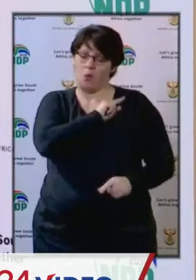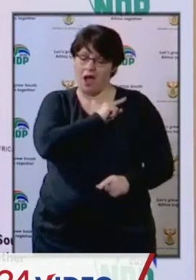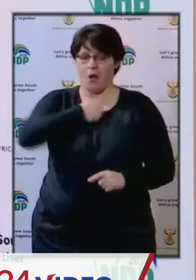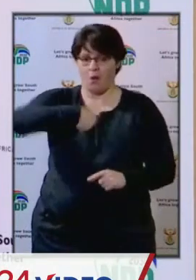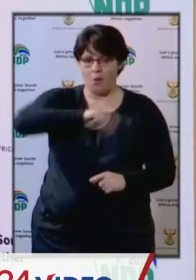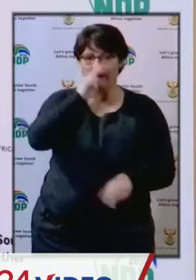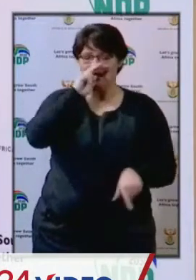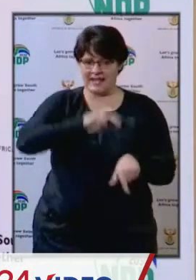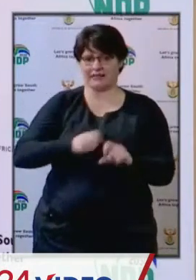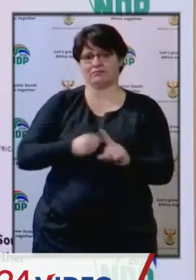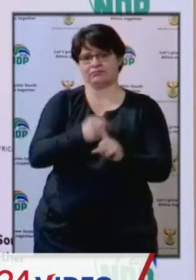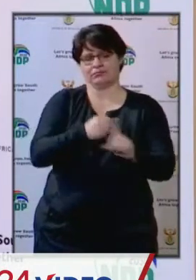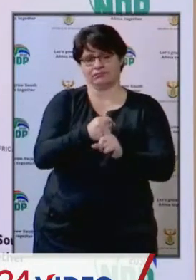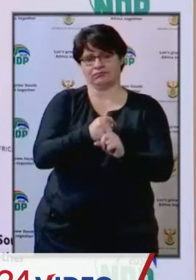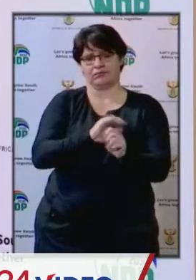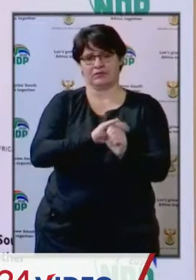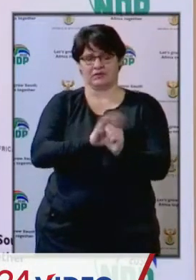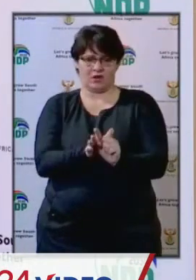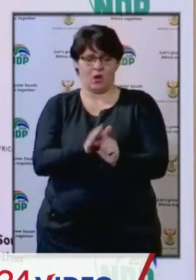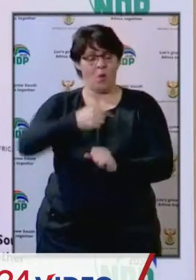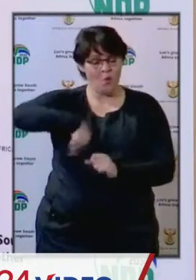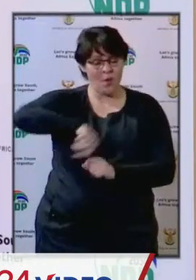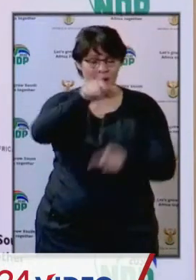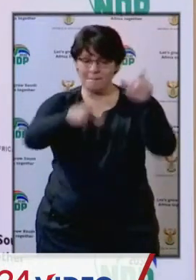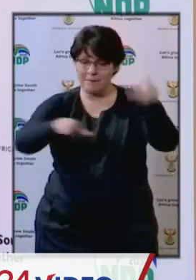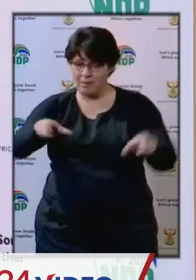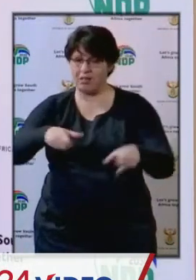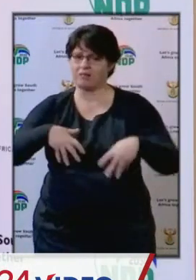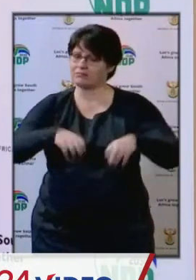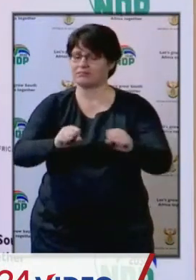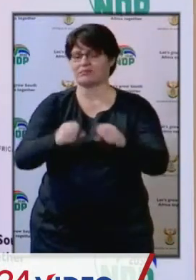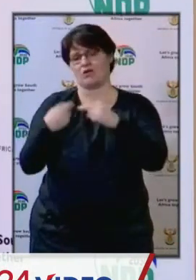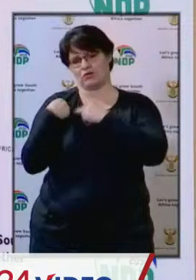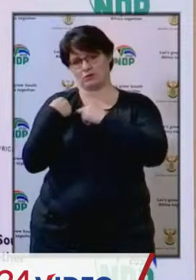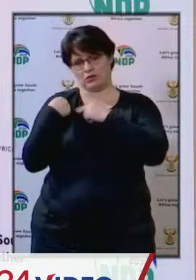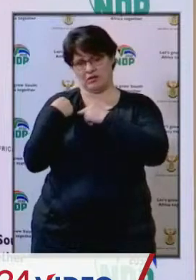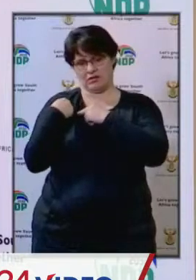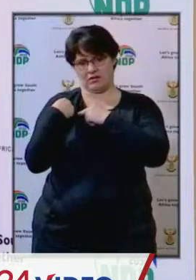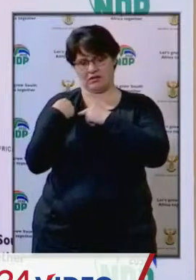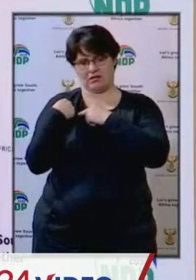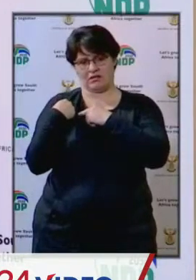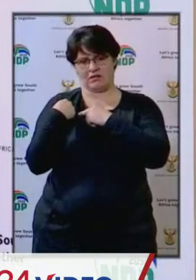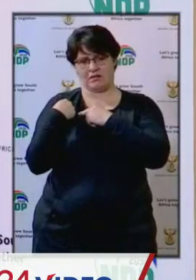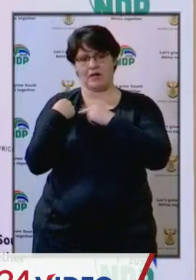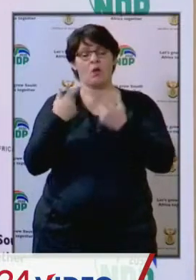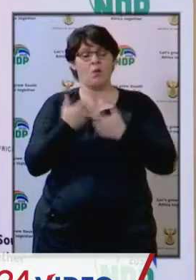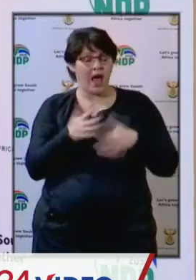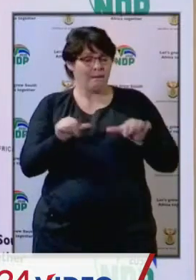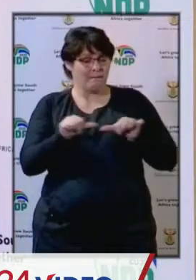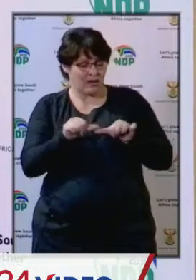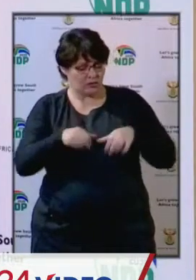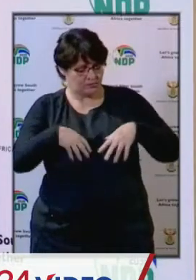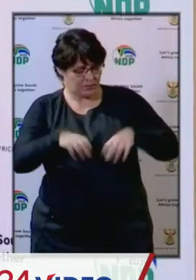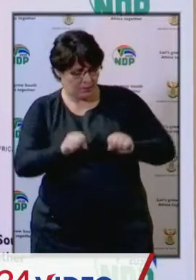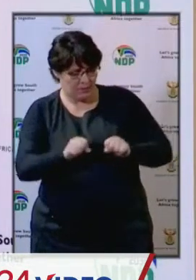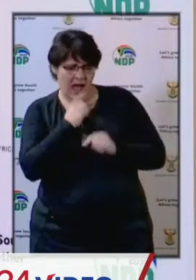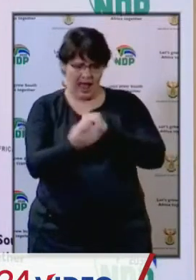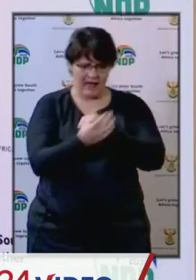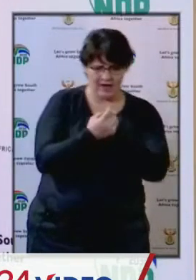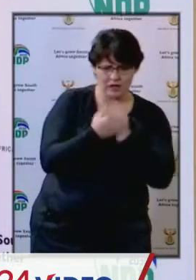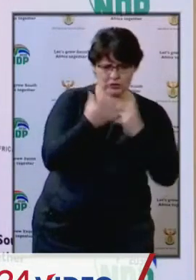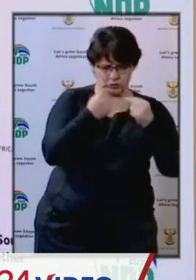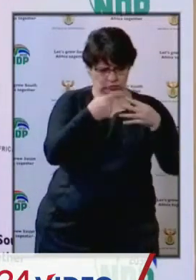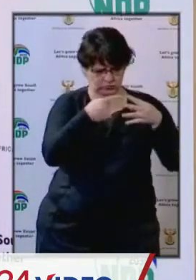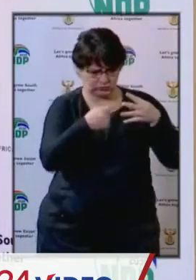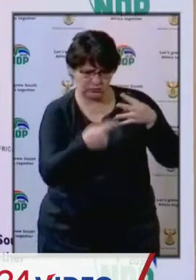We must act responsibly and take necessary measures, such as advised, and that it is important